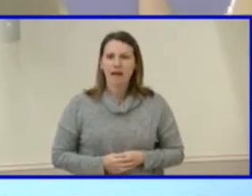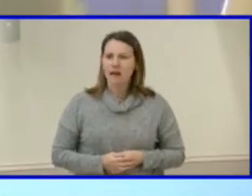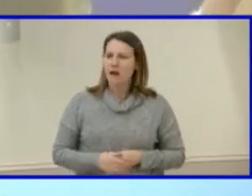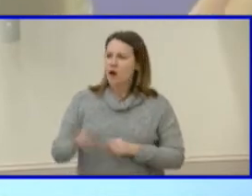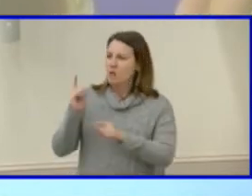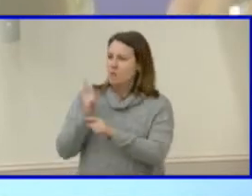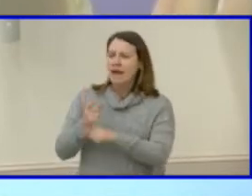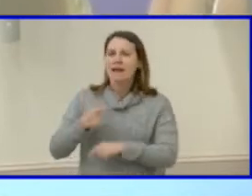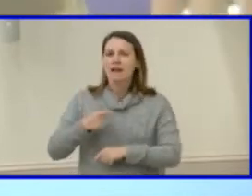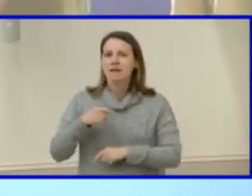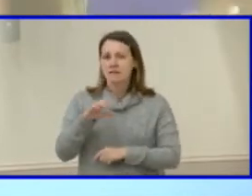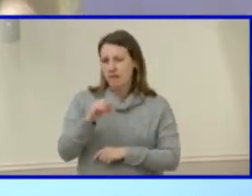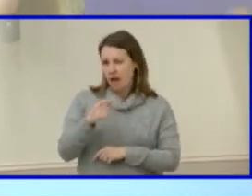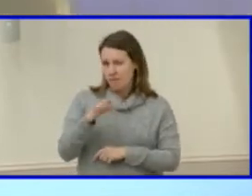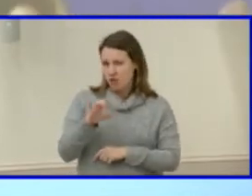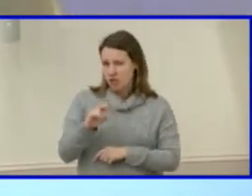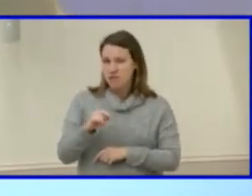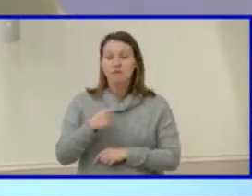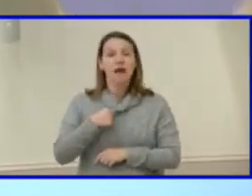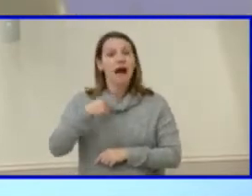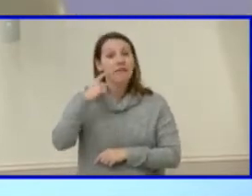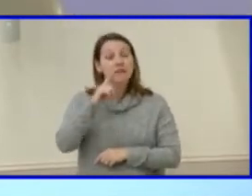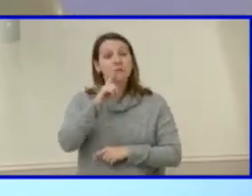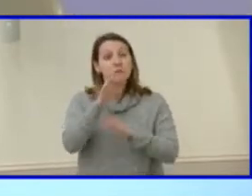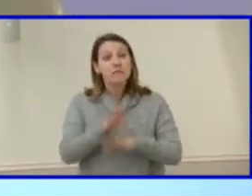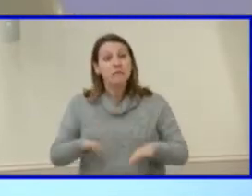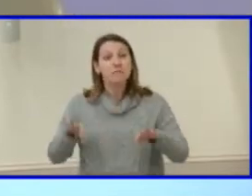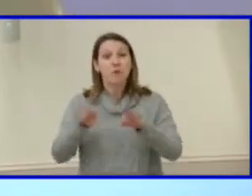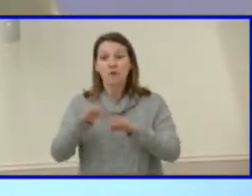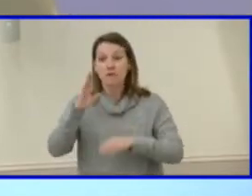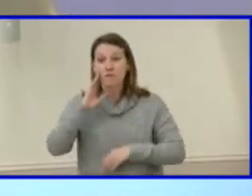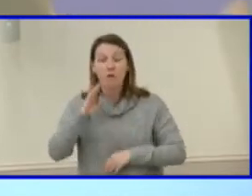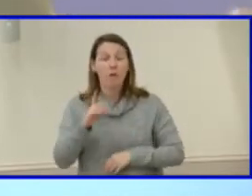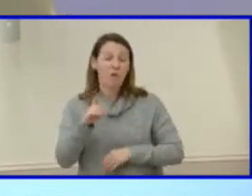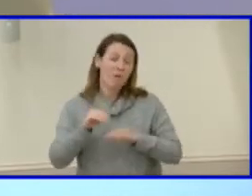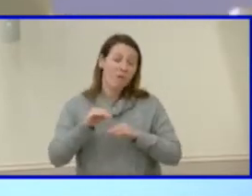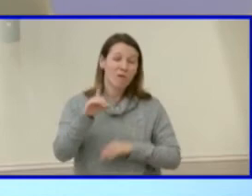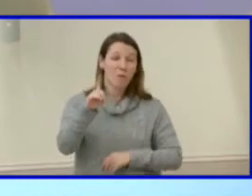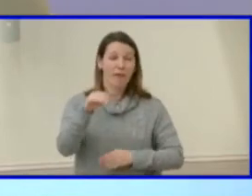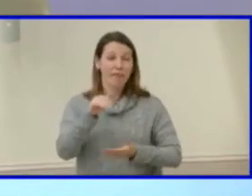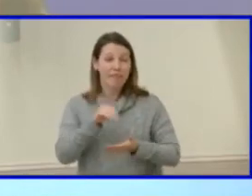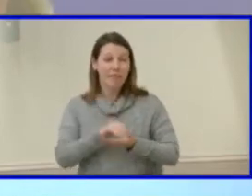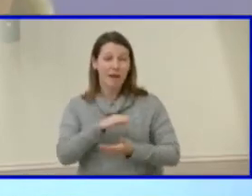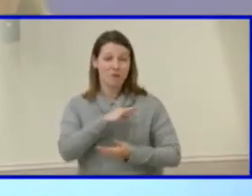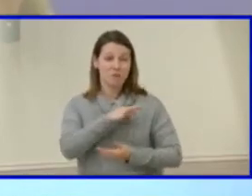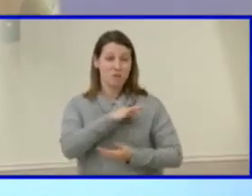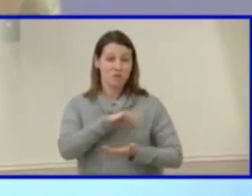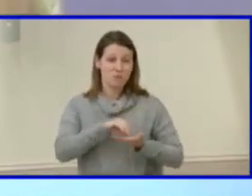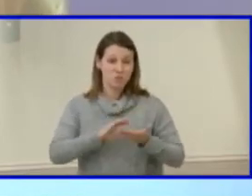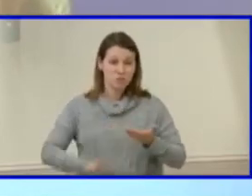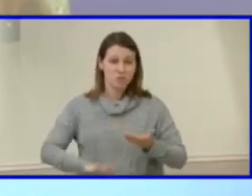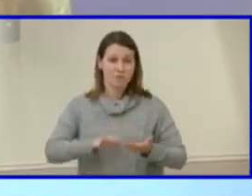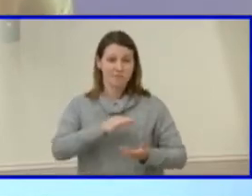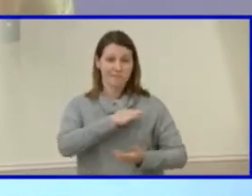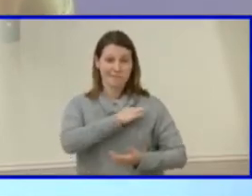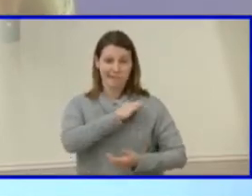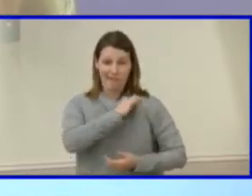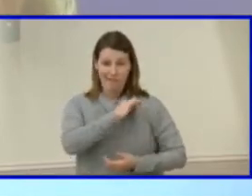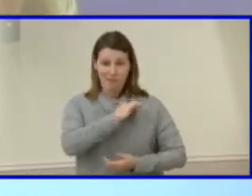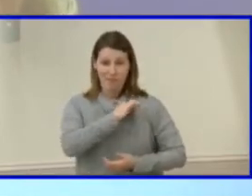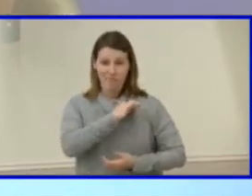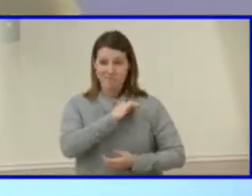you know, over 1,000 students eligible. I think it's like closer to 1,500. But anyway,